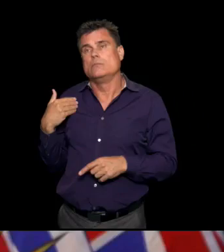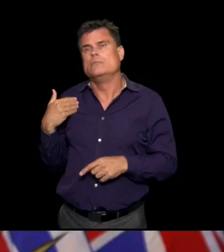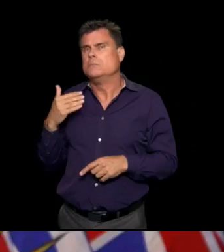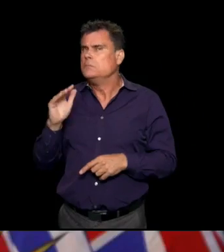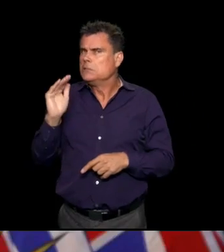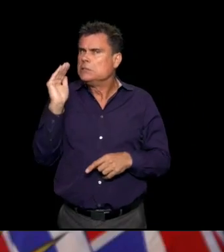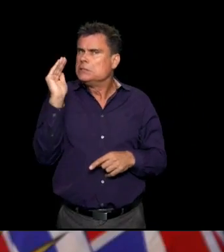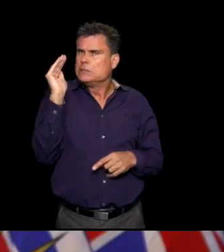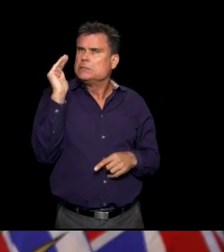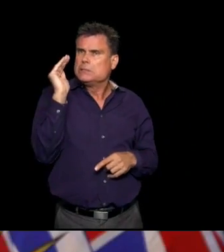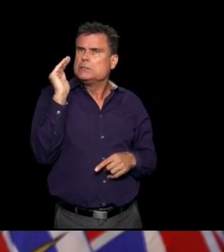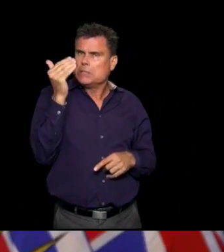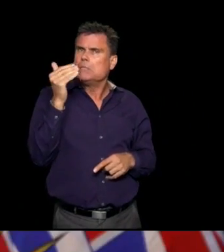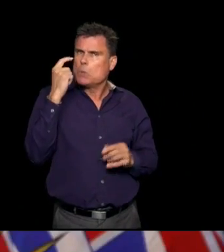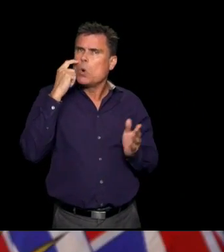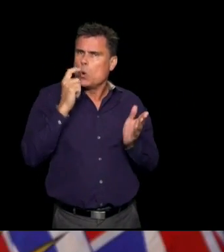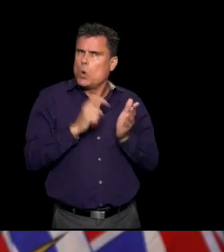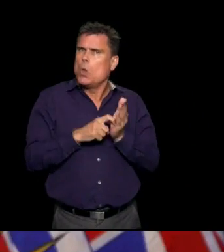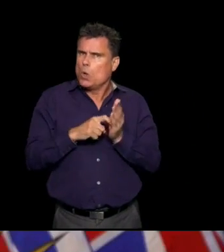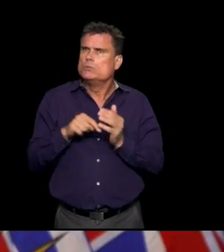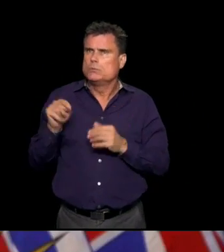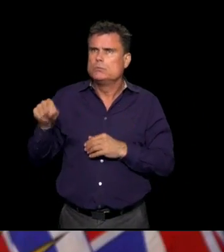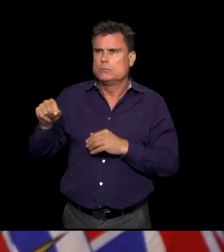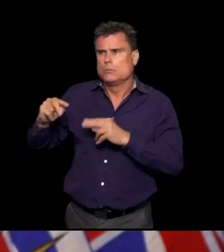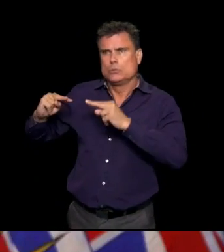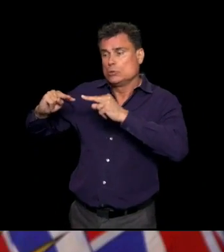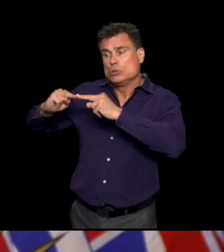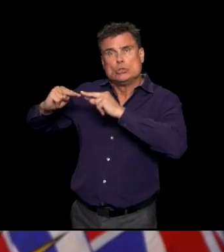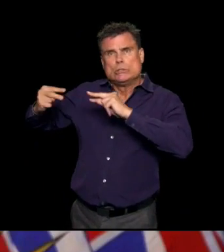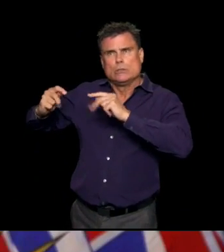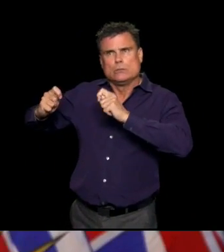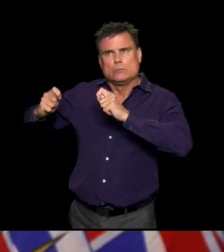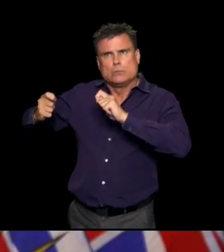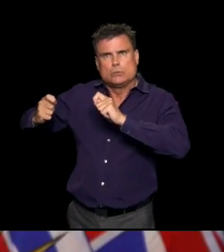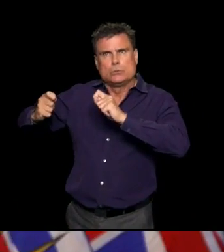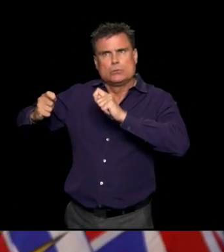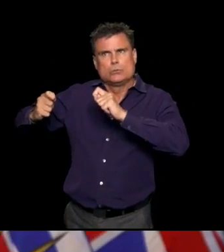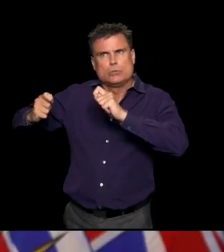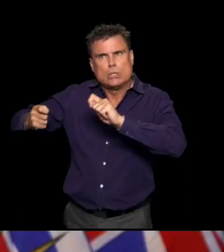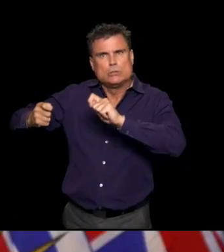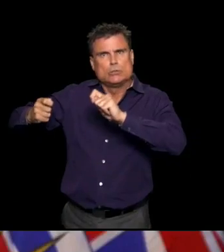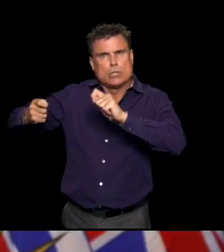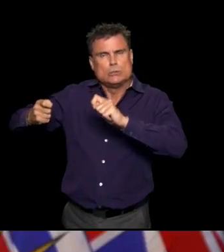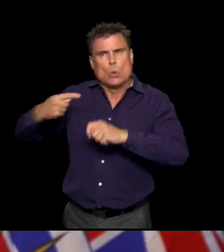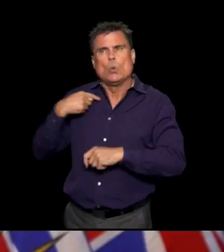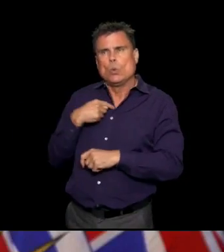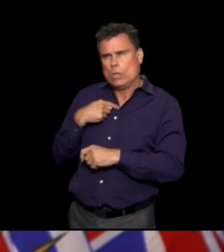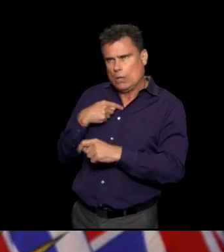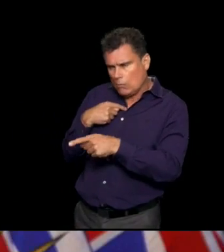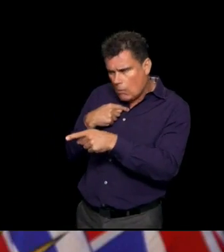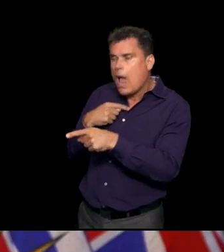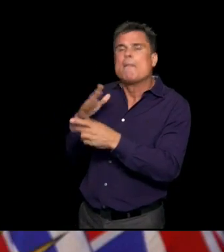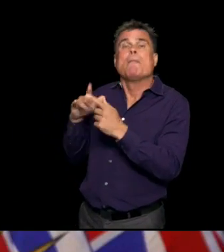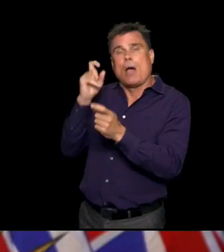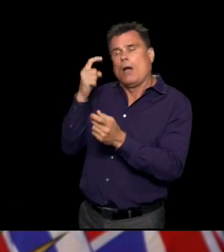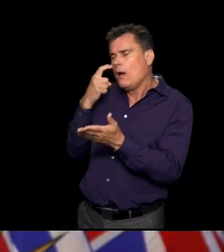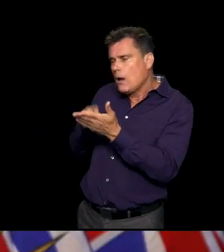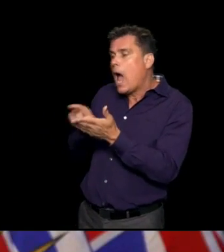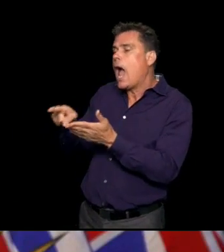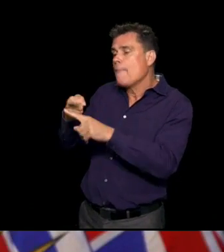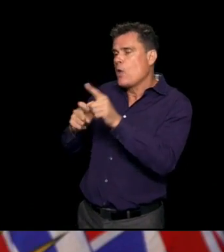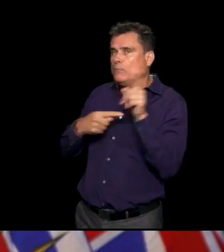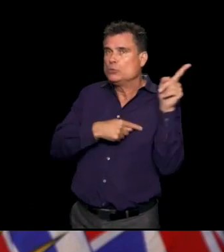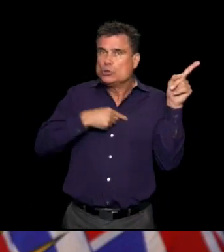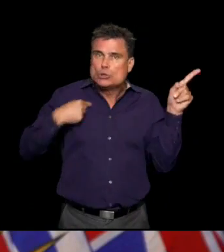introductions from China, from Iran, and then from Washington state and Eastern Europe and other parts of Canada. So we continue